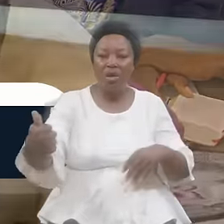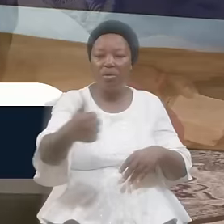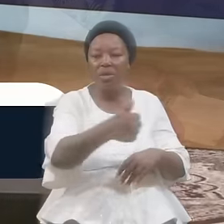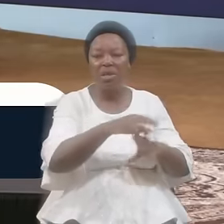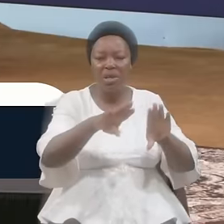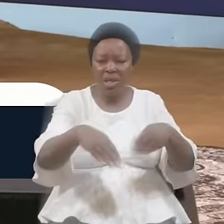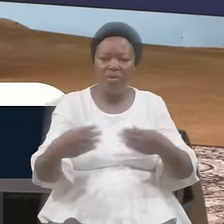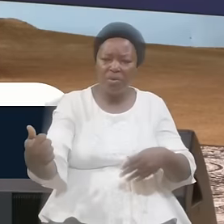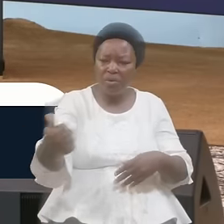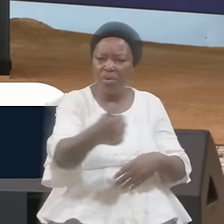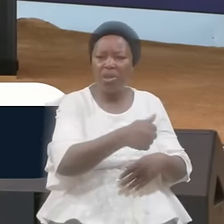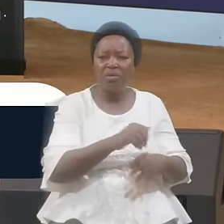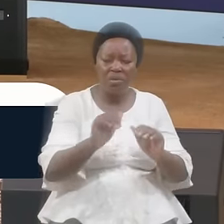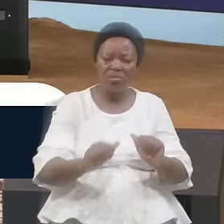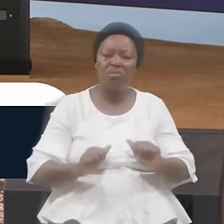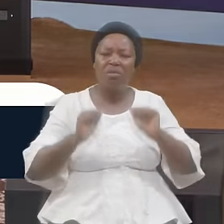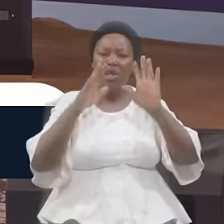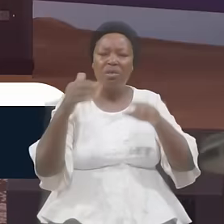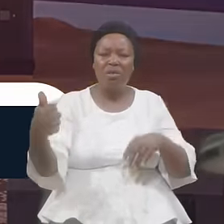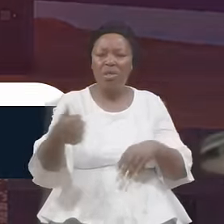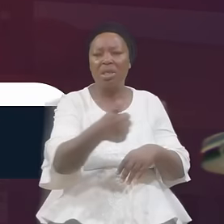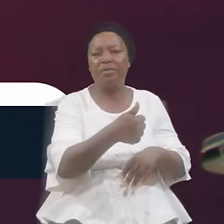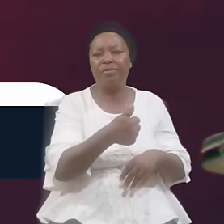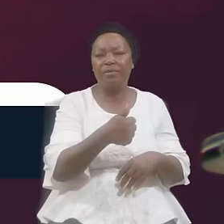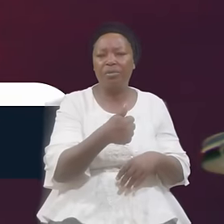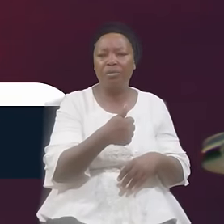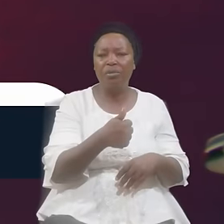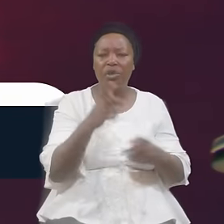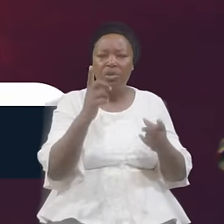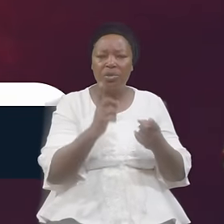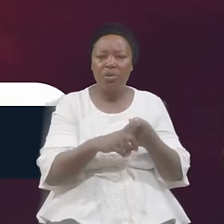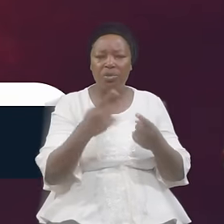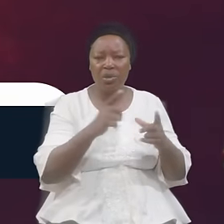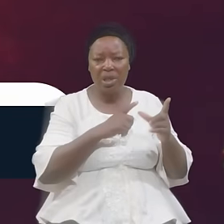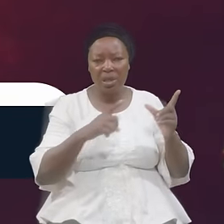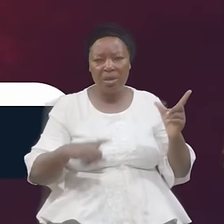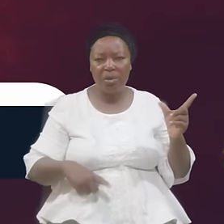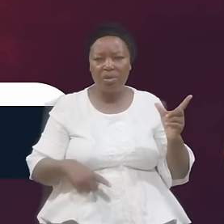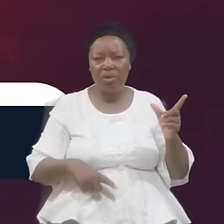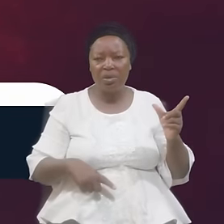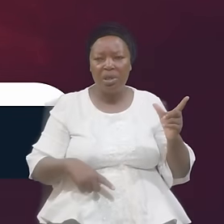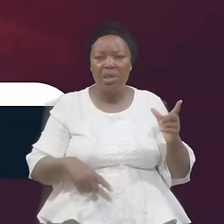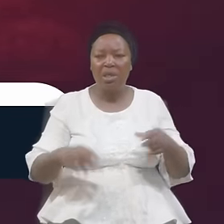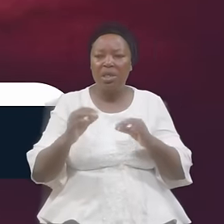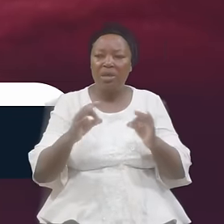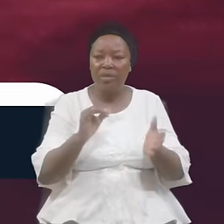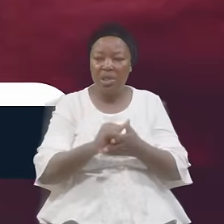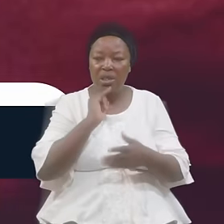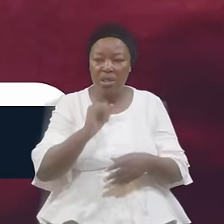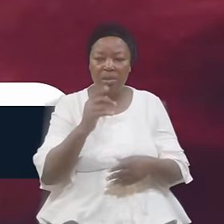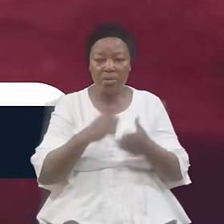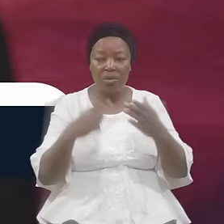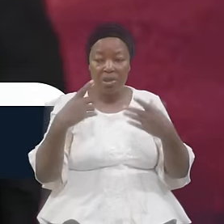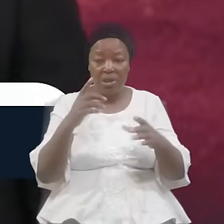Yourself Submit Yourself Surrender Yourself Unto The Lord Today That's What He Takes That Will Come